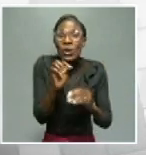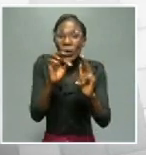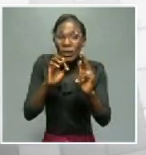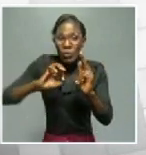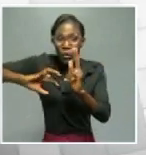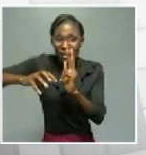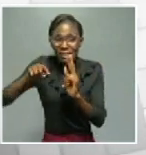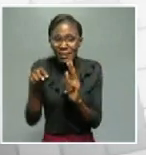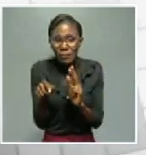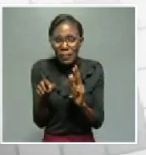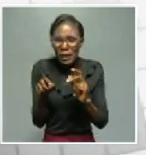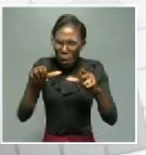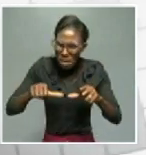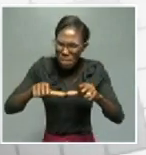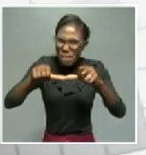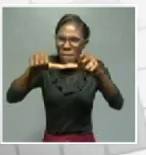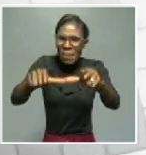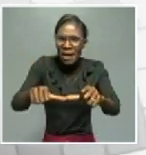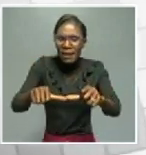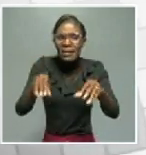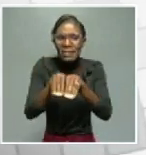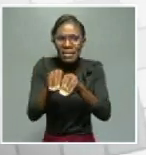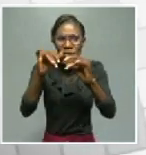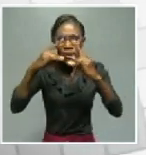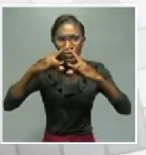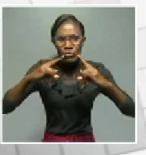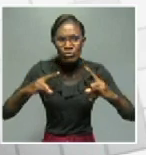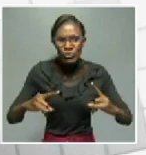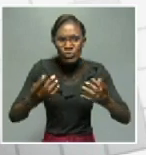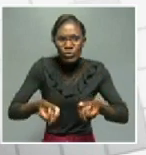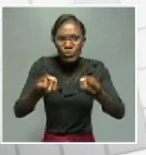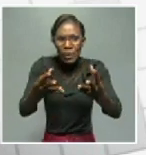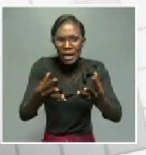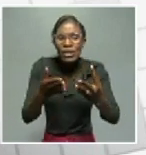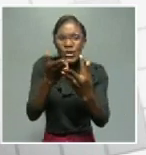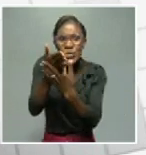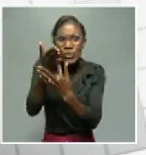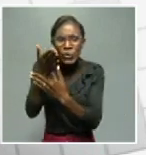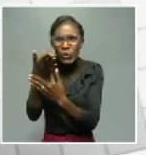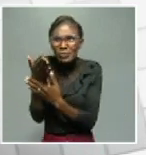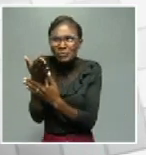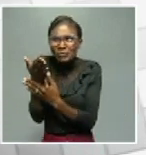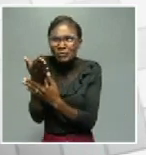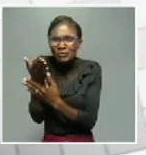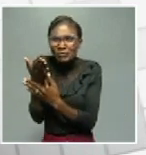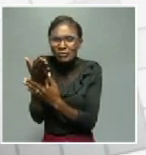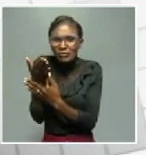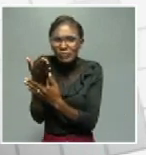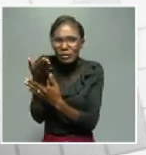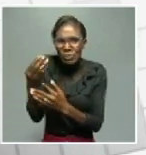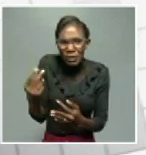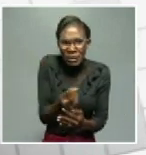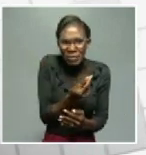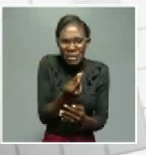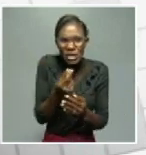and made a tender available, advertised it through procurement system. A consultant was appointed, a contractor was appointed,